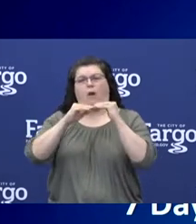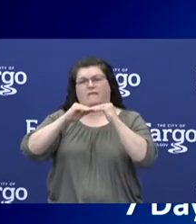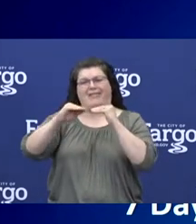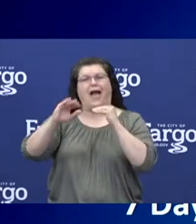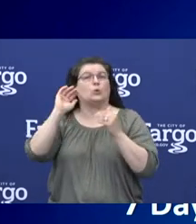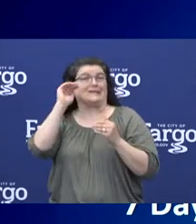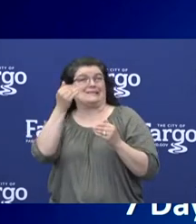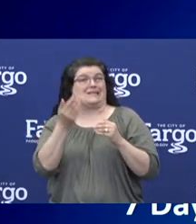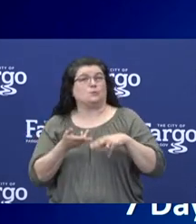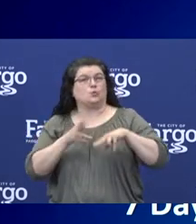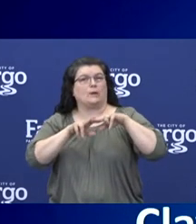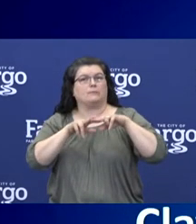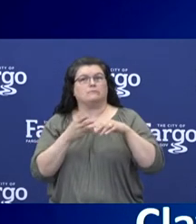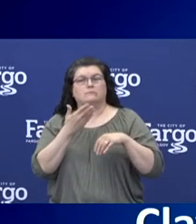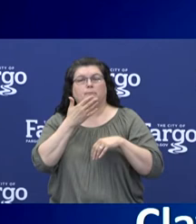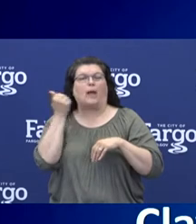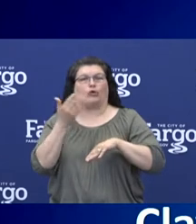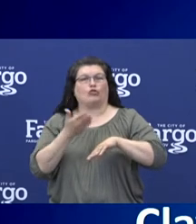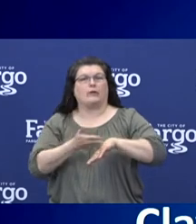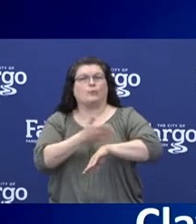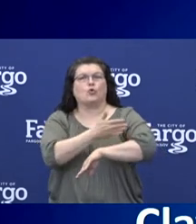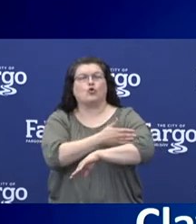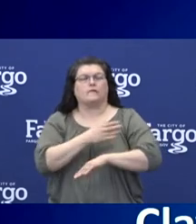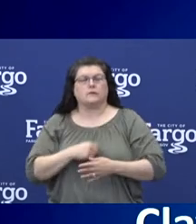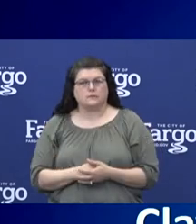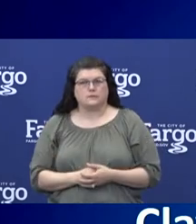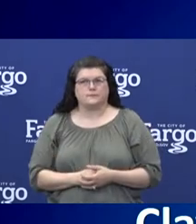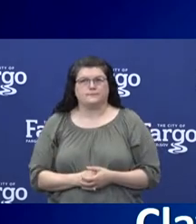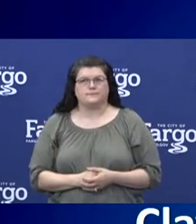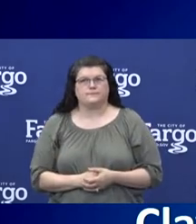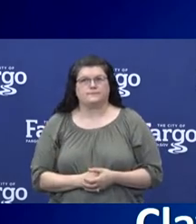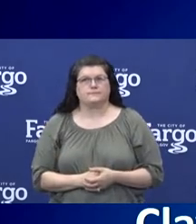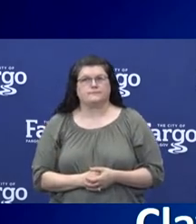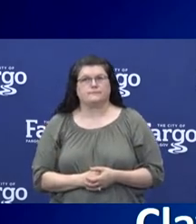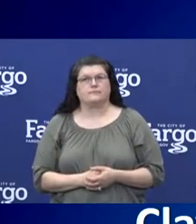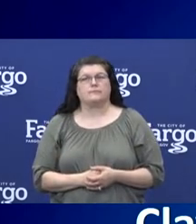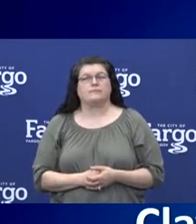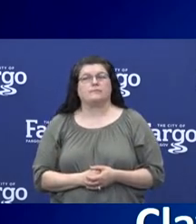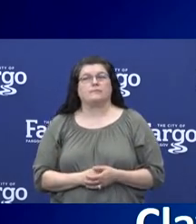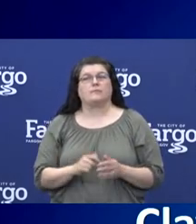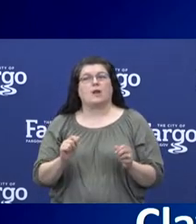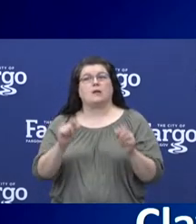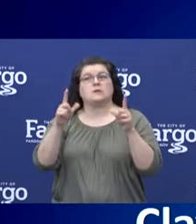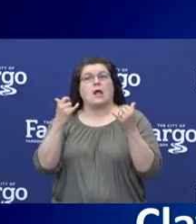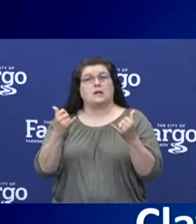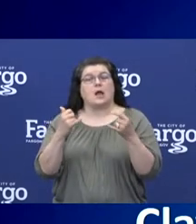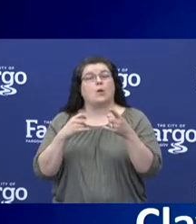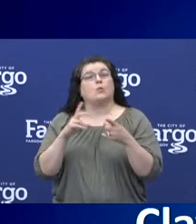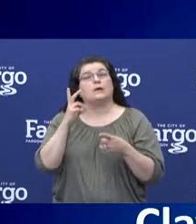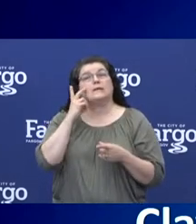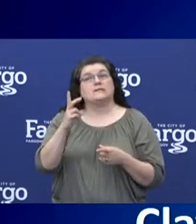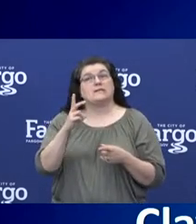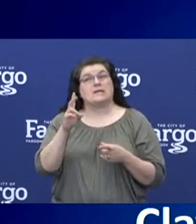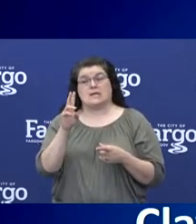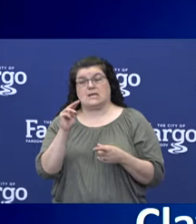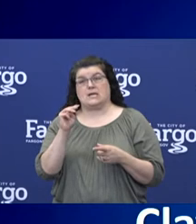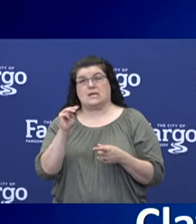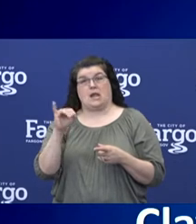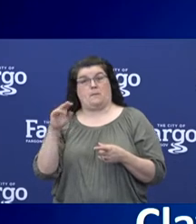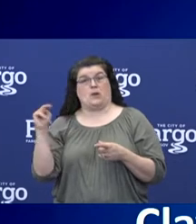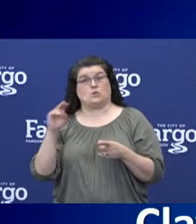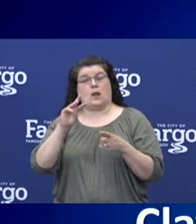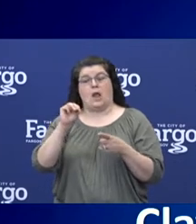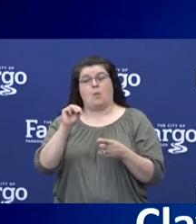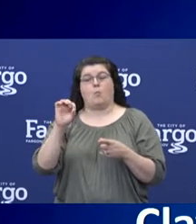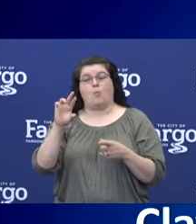If we go across the river to our central community in Moorhead